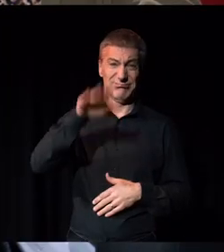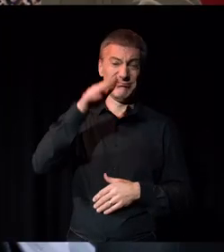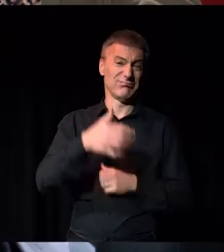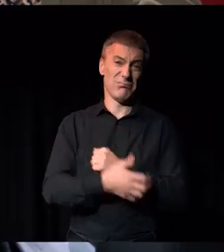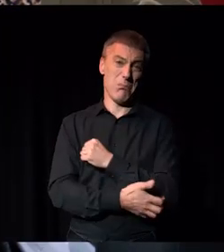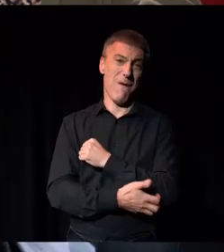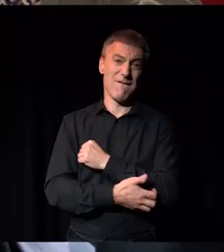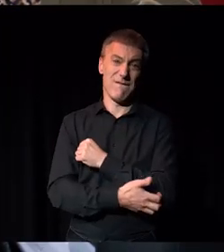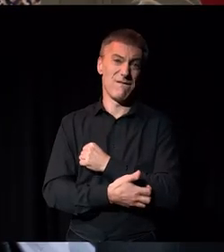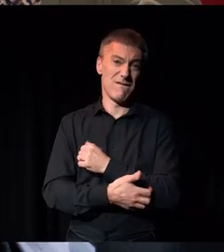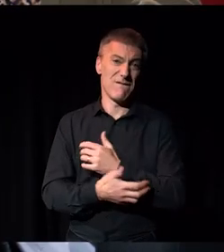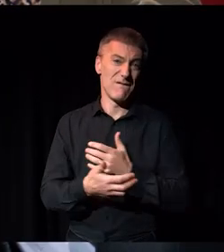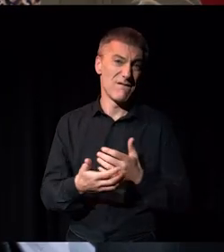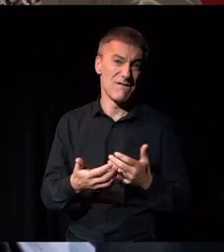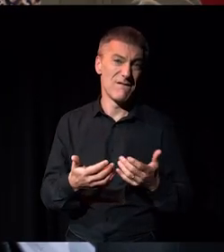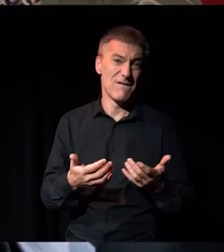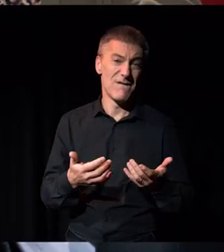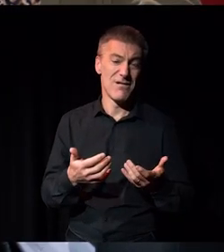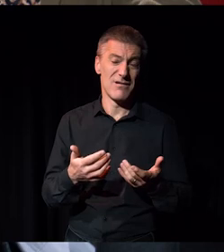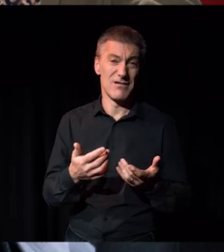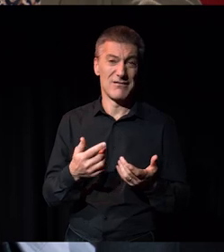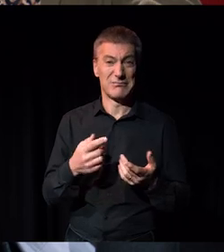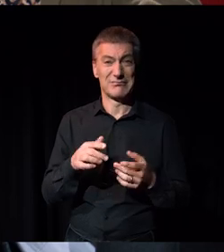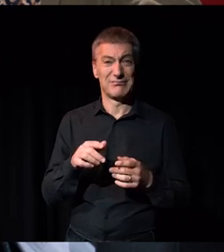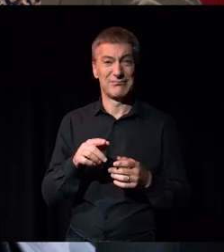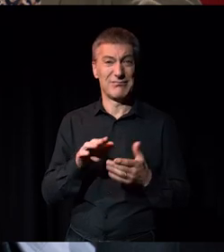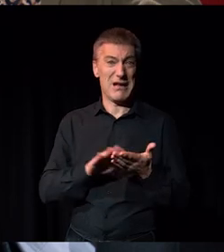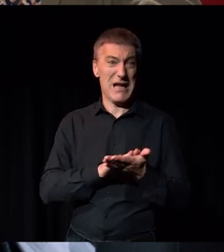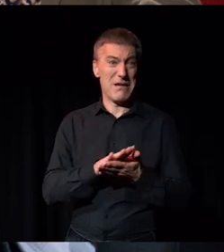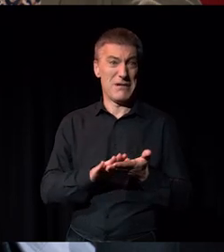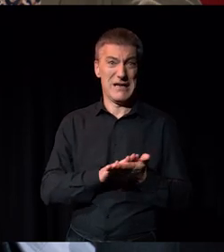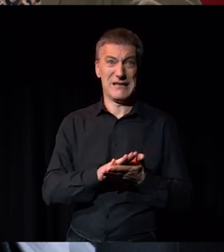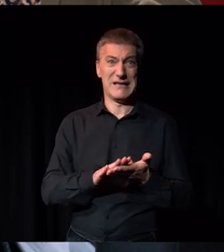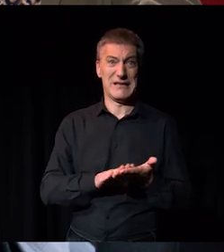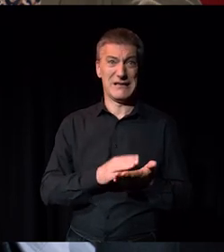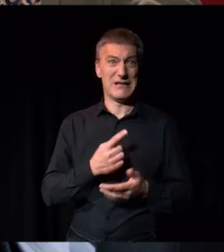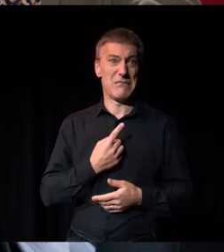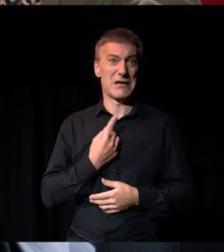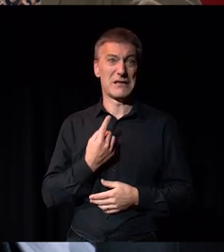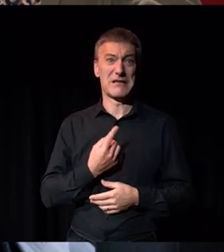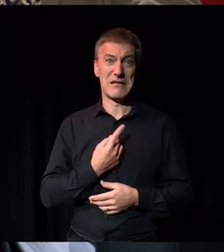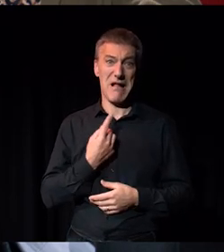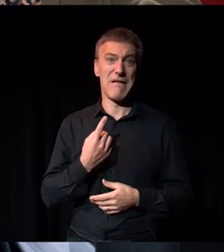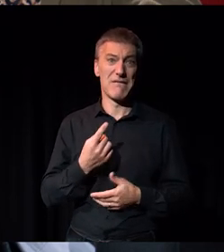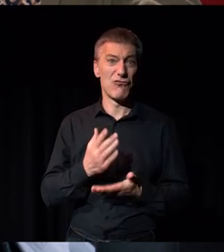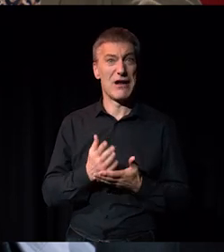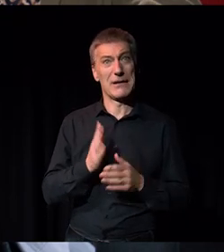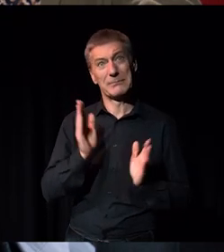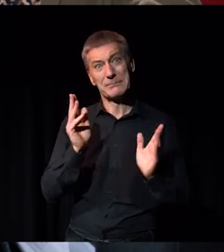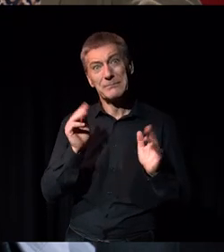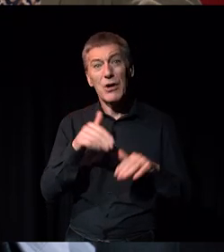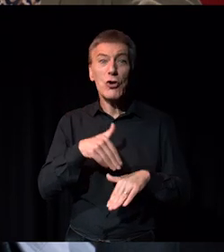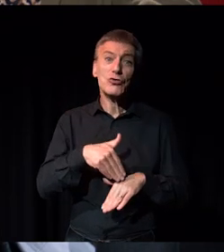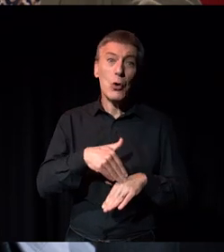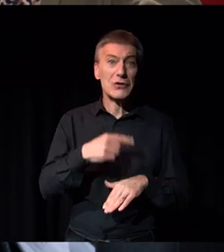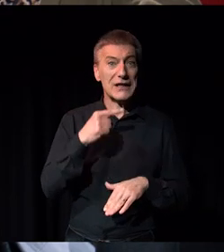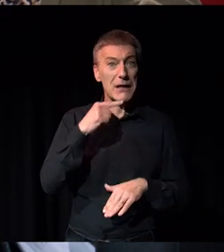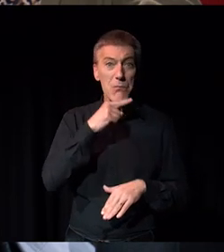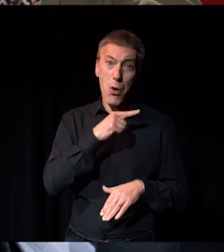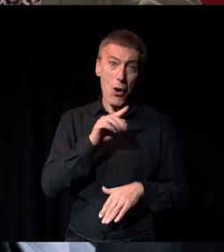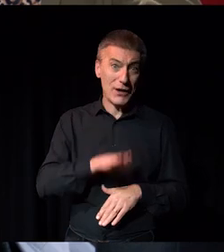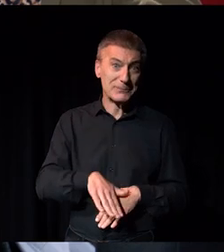And within that, and I guess some of the kind of circumstances around that meant that I was a bit of a naughty kid. Maybe that's how we should put it.